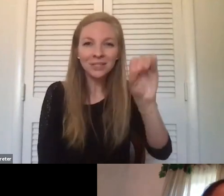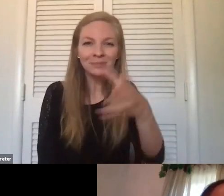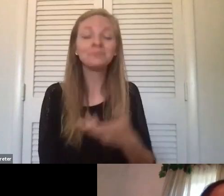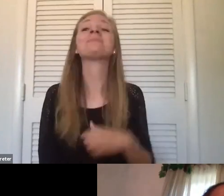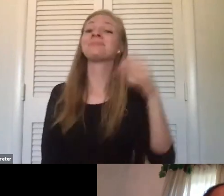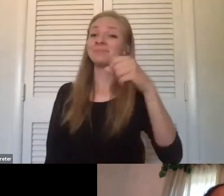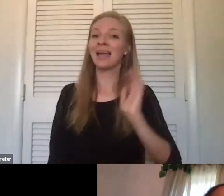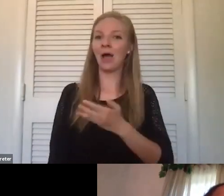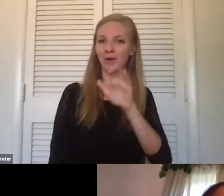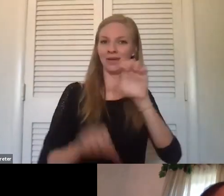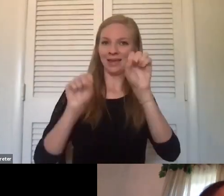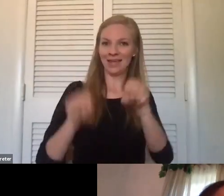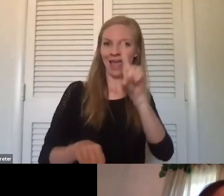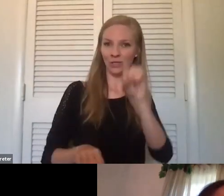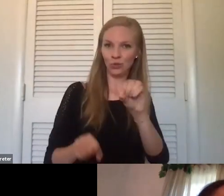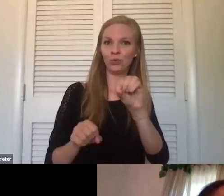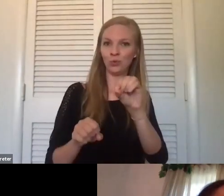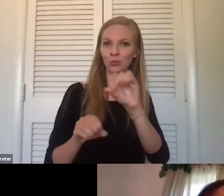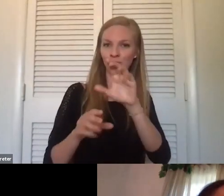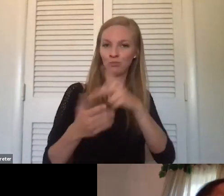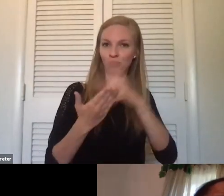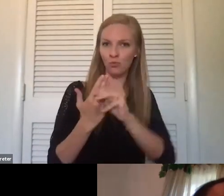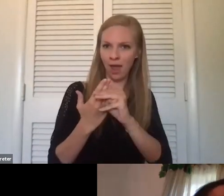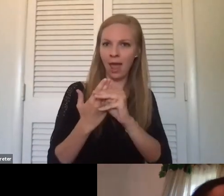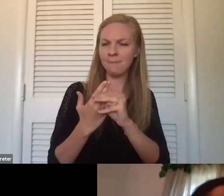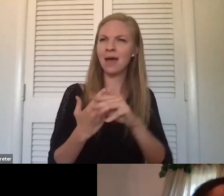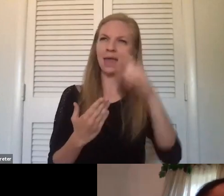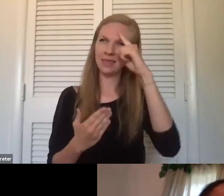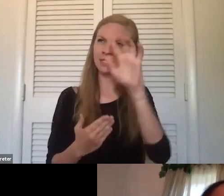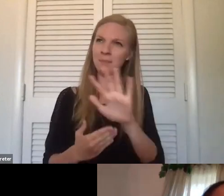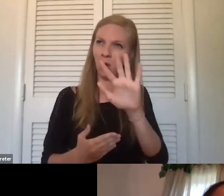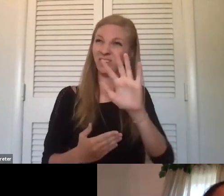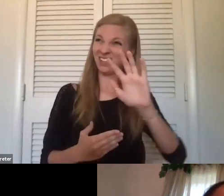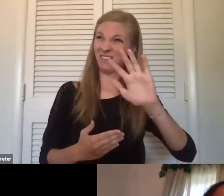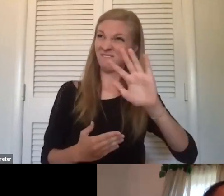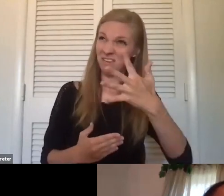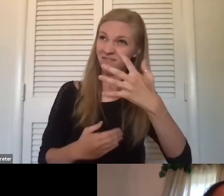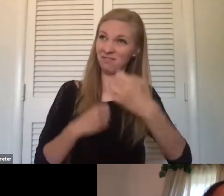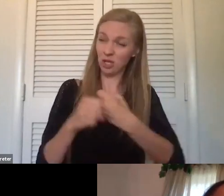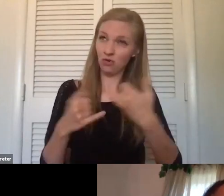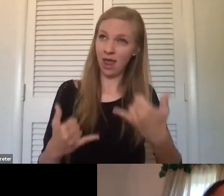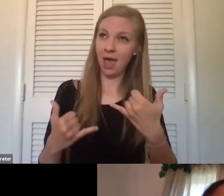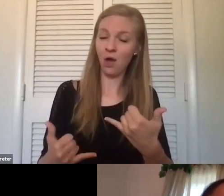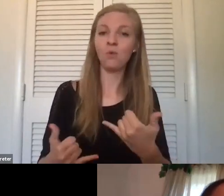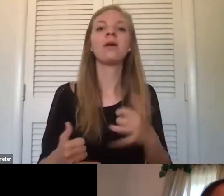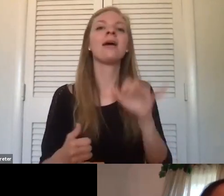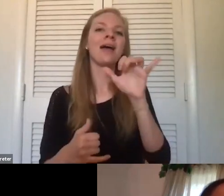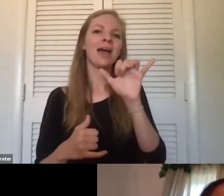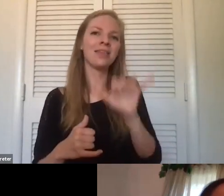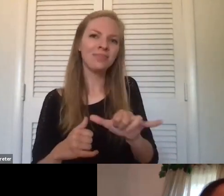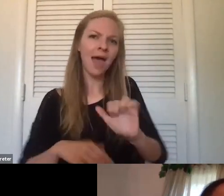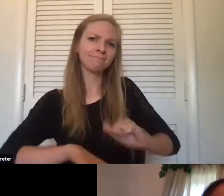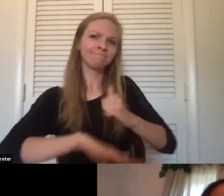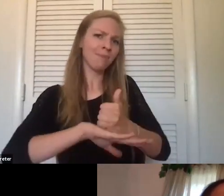Can Do program right now is going into roughly, I believe fifth year. And it came out of